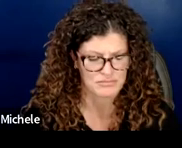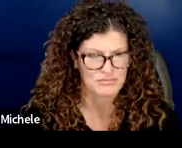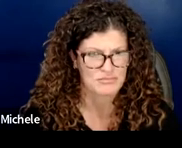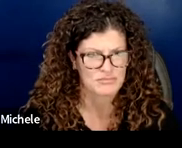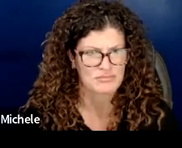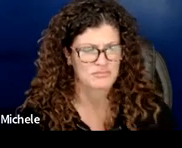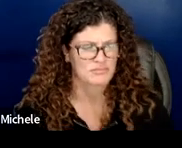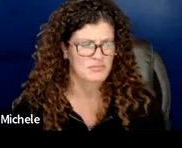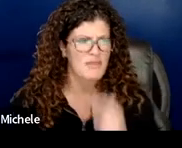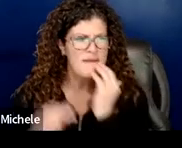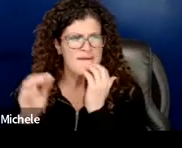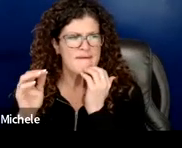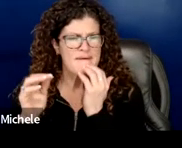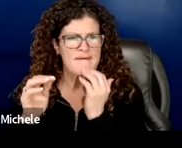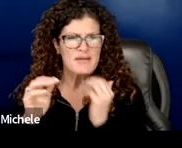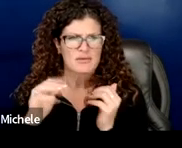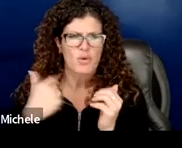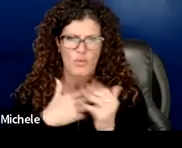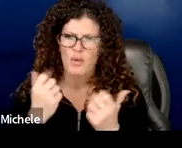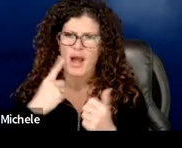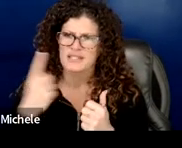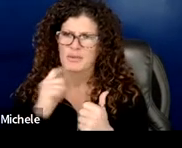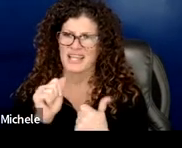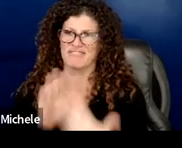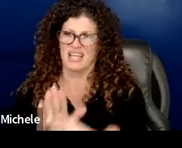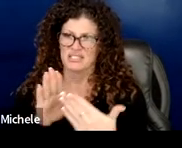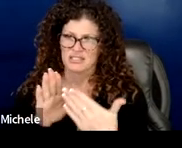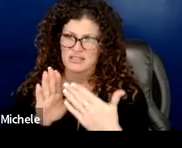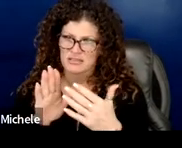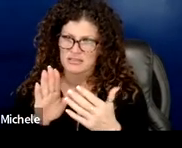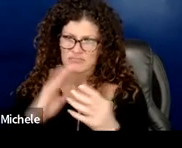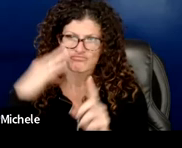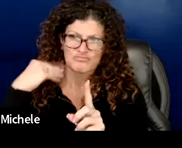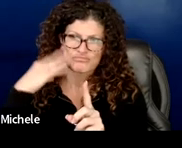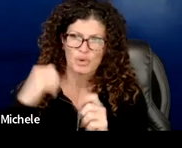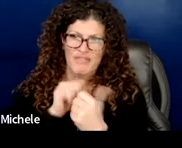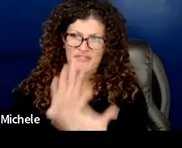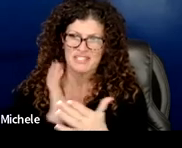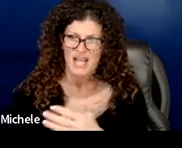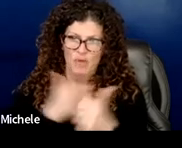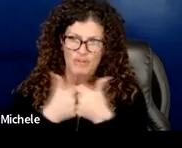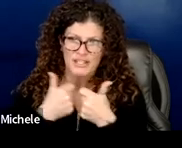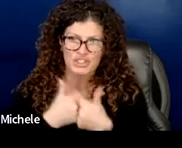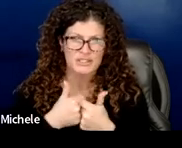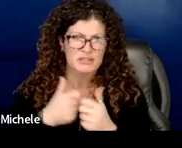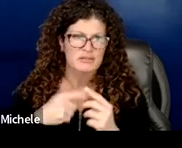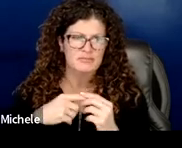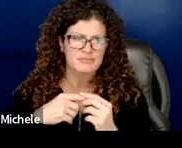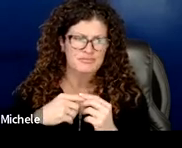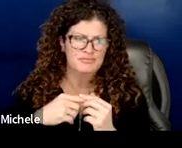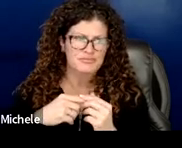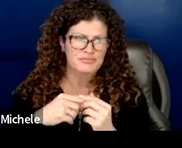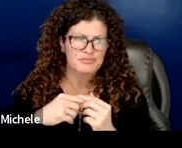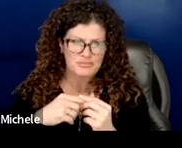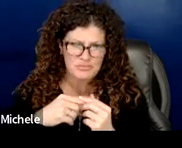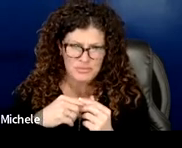academic challenges that are facing um our public schools um the the the learning loss recovering